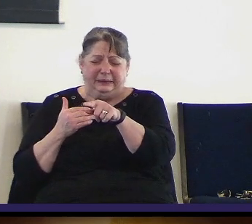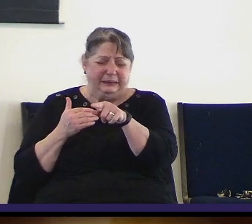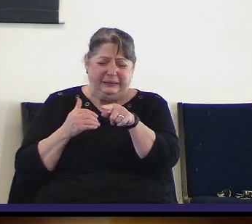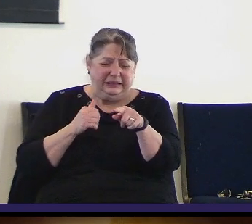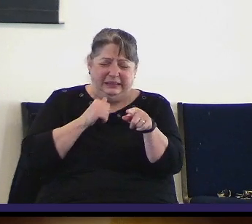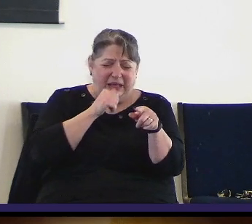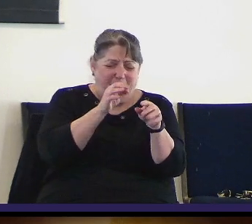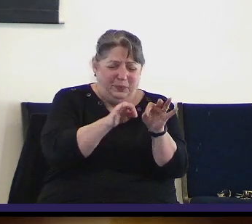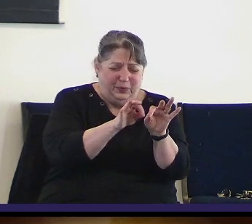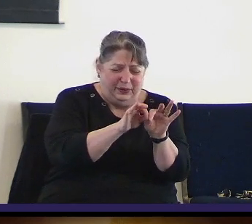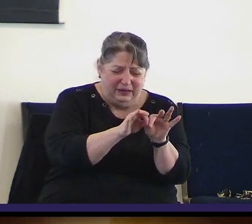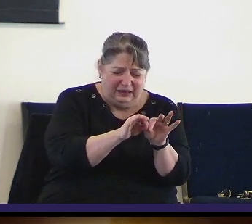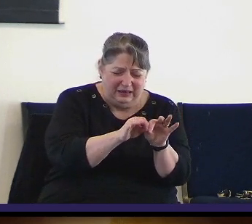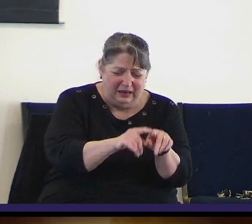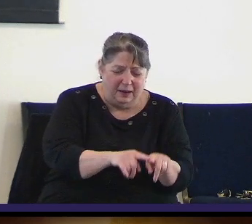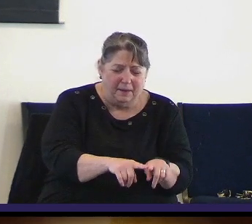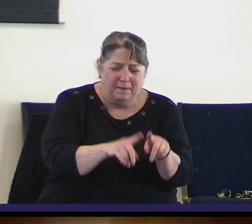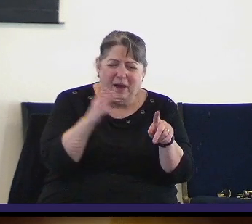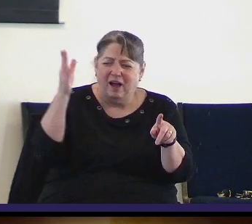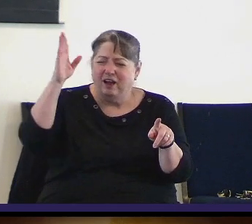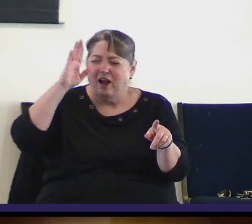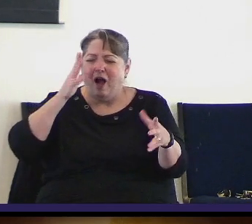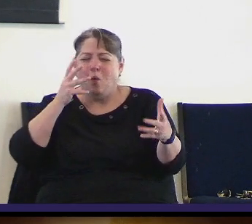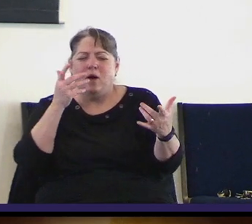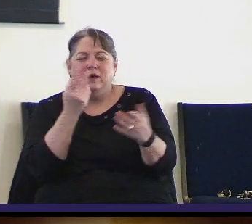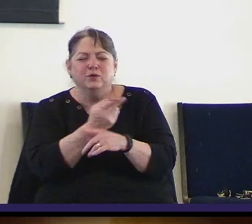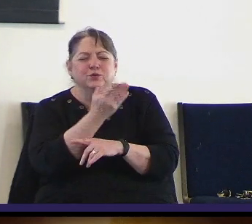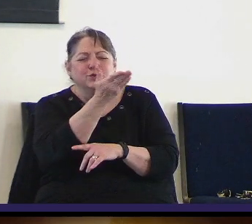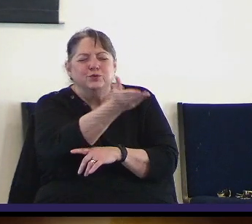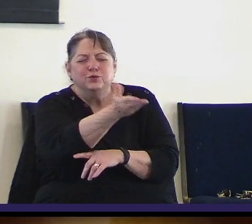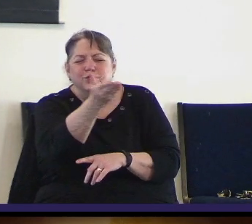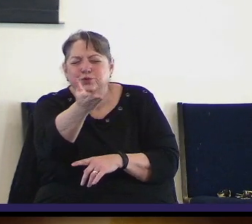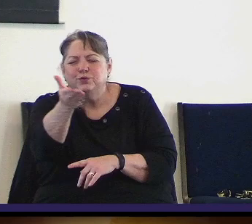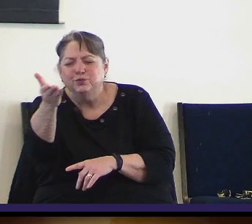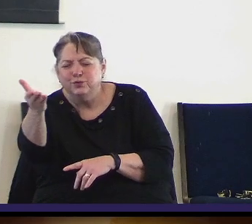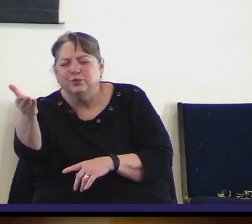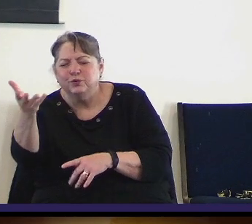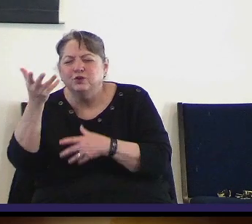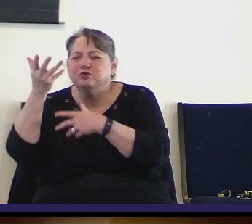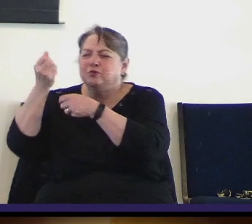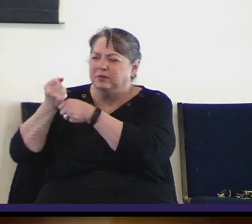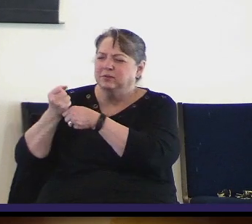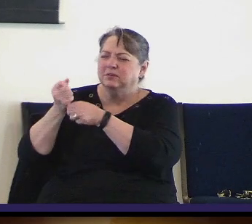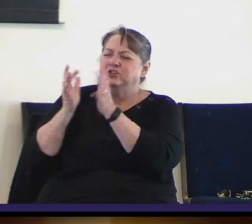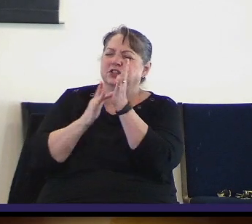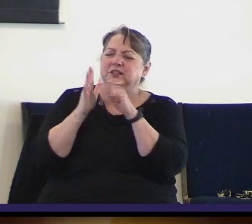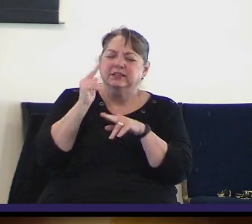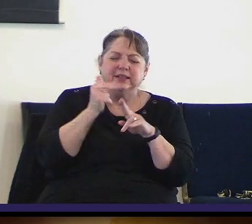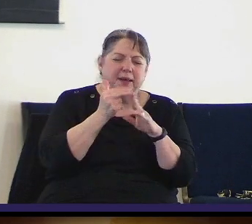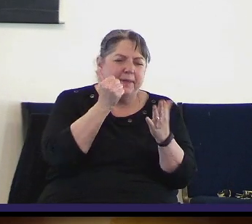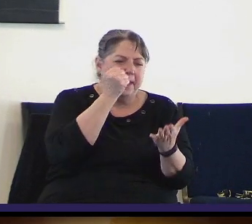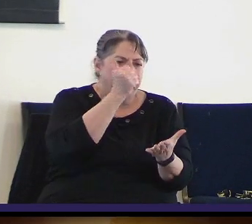wants to use you let's trust him for that in Jesus name amen